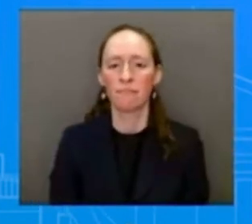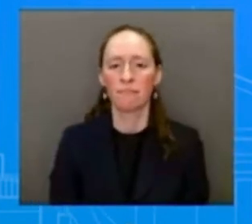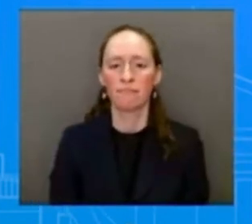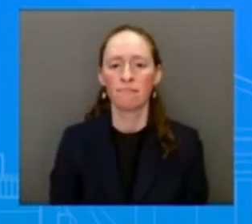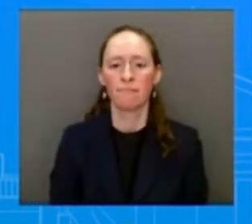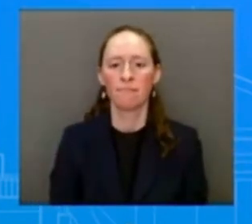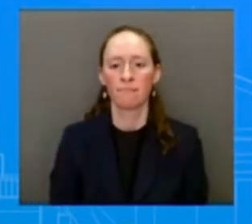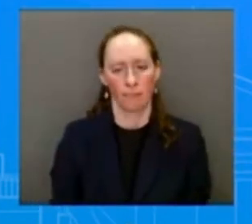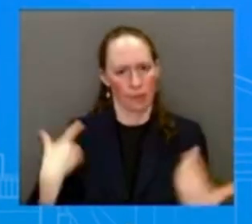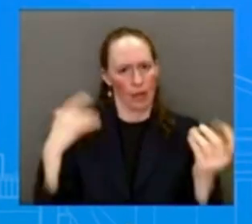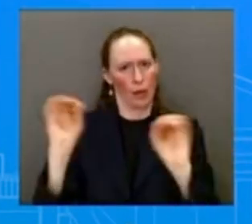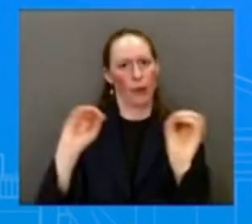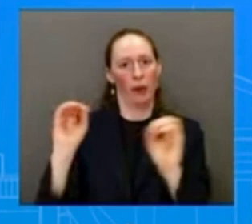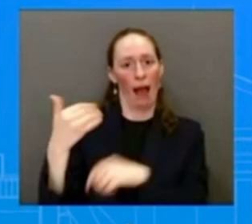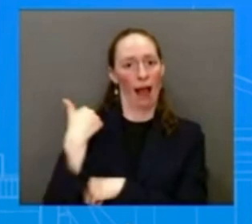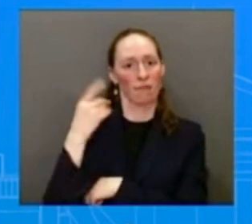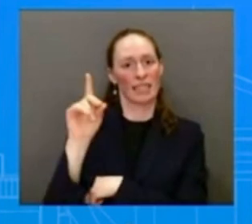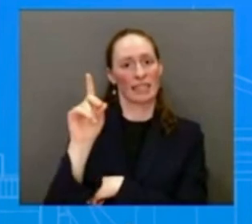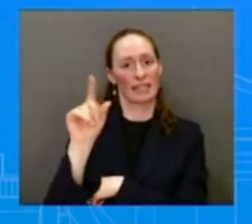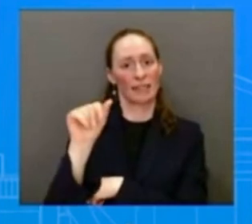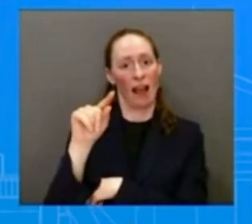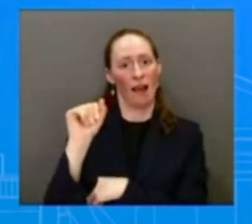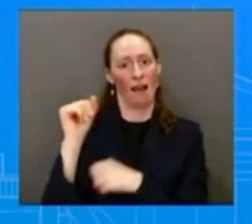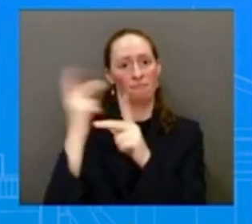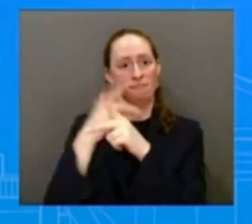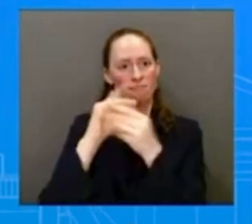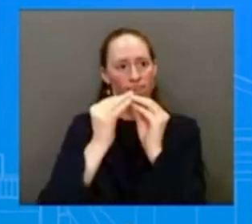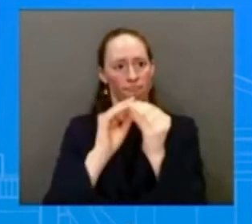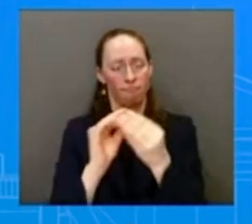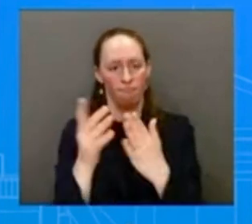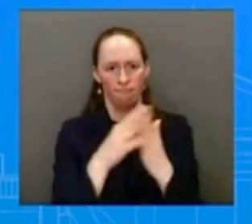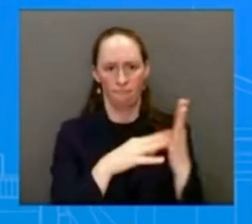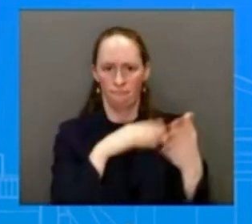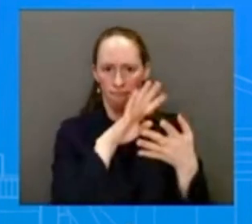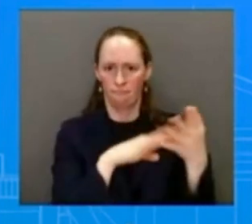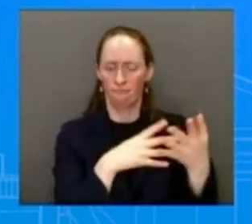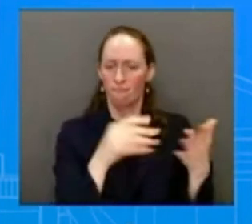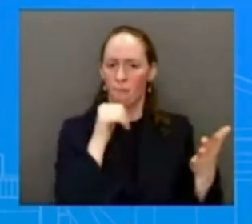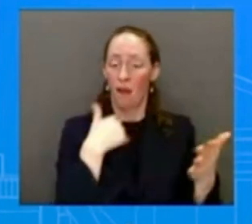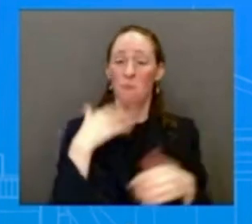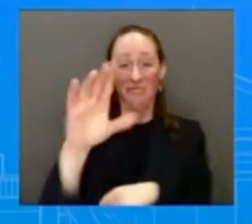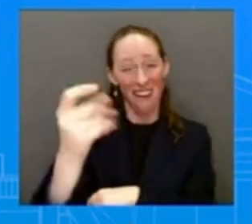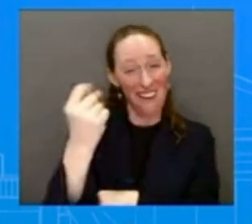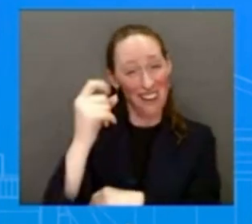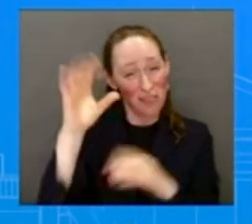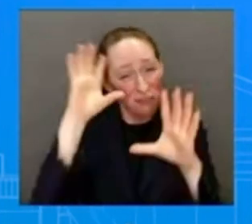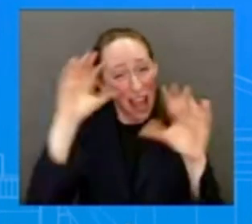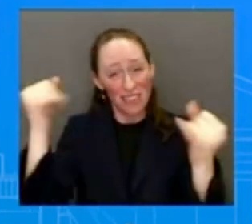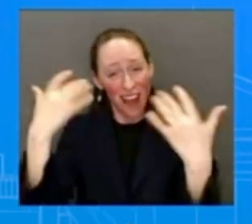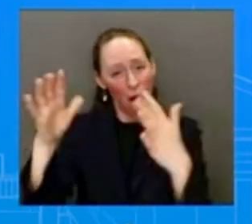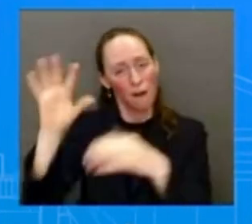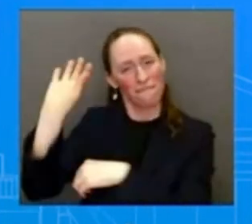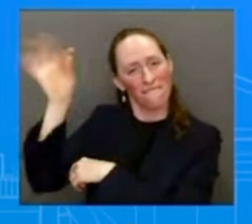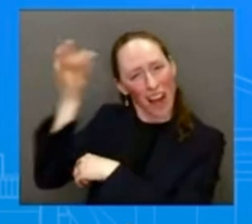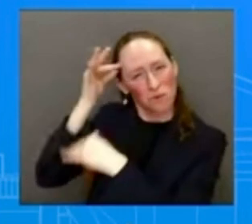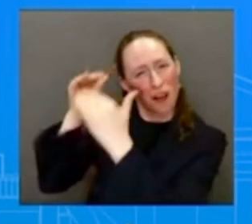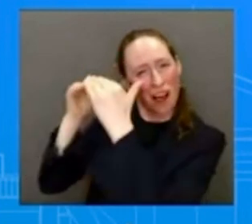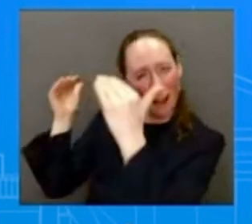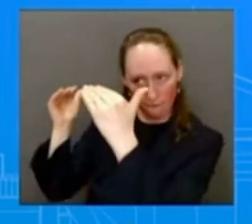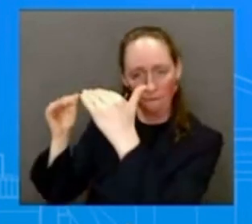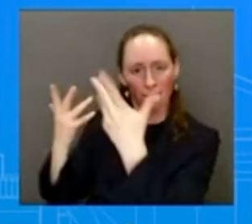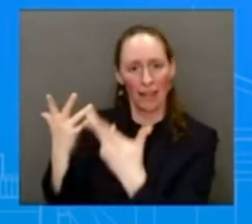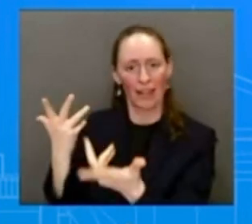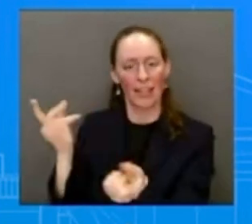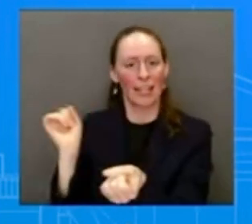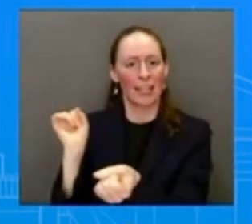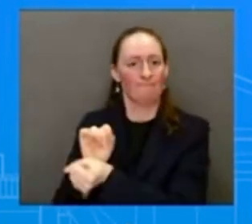he was able to do on the federal level. But the president has been very clear. We need to take more action.